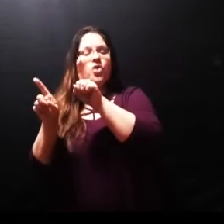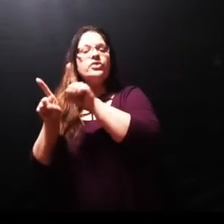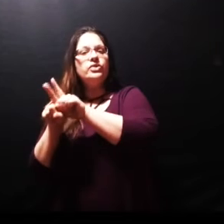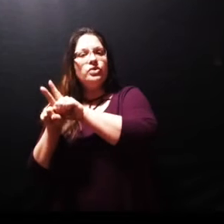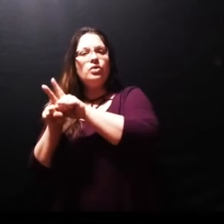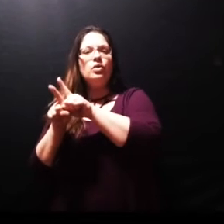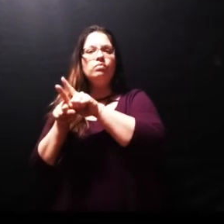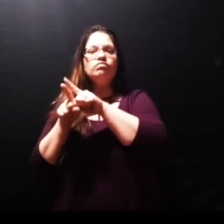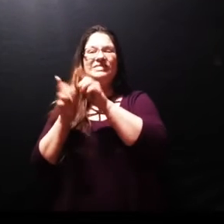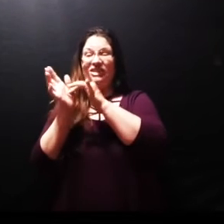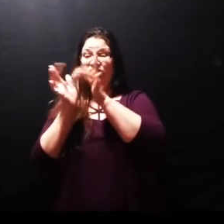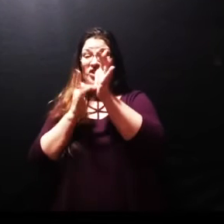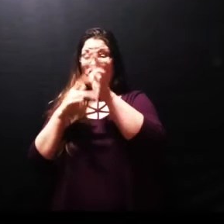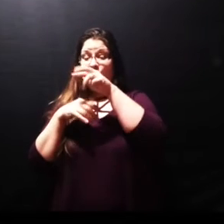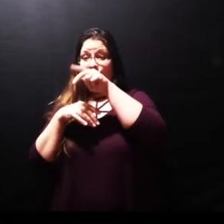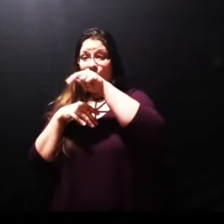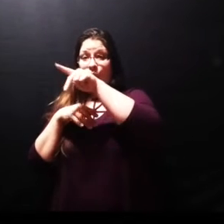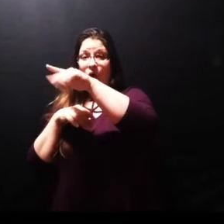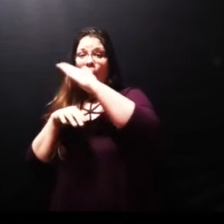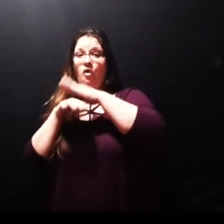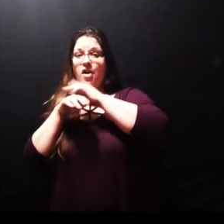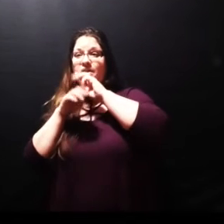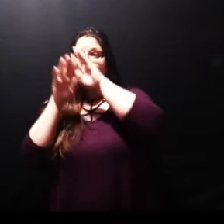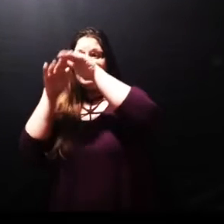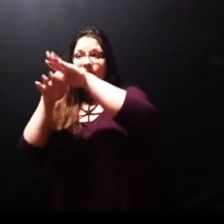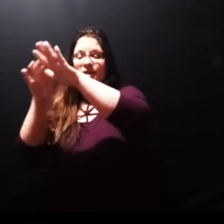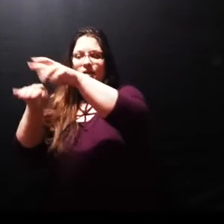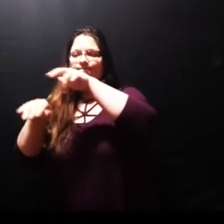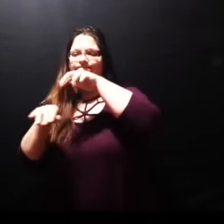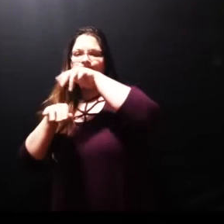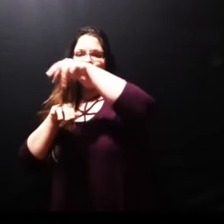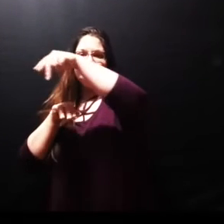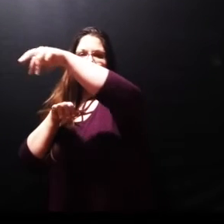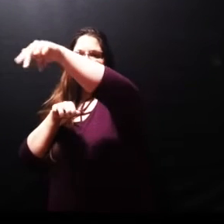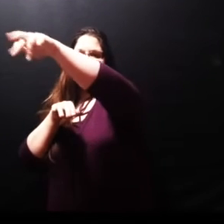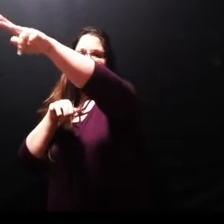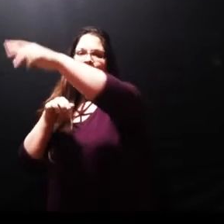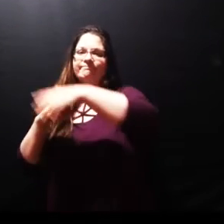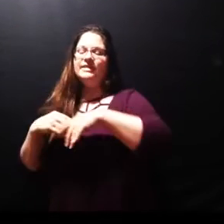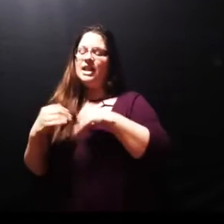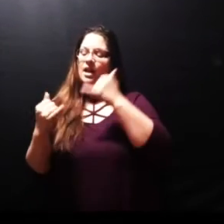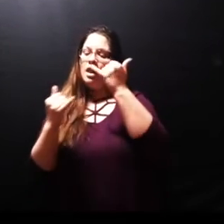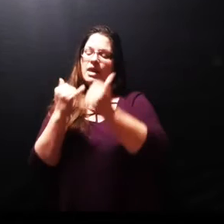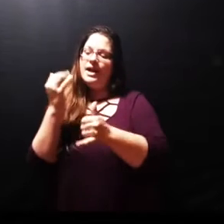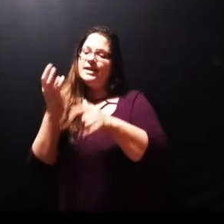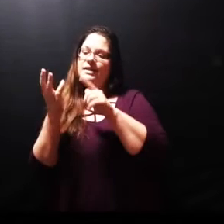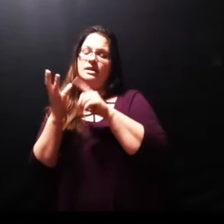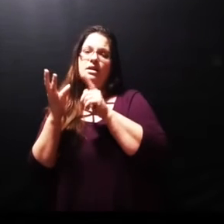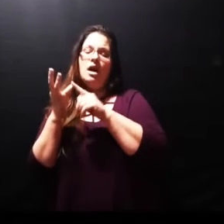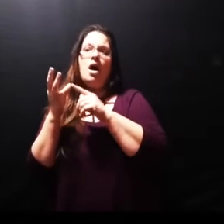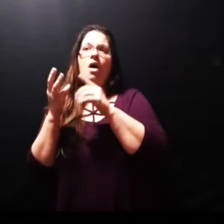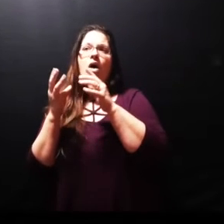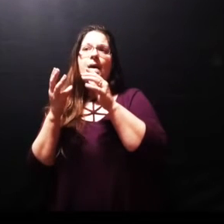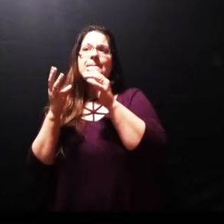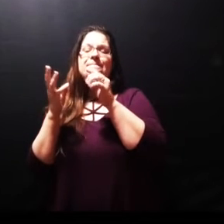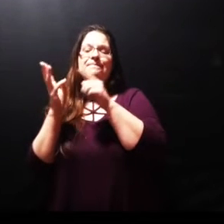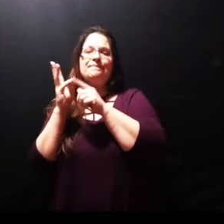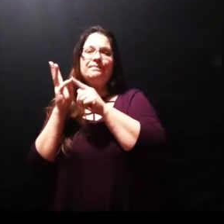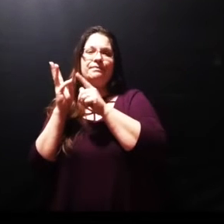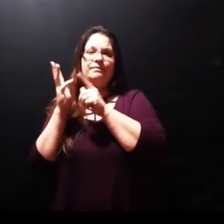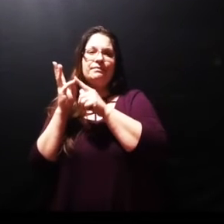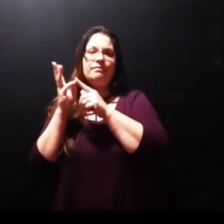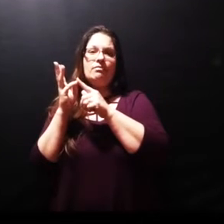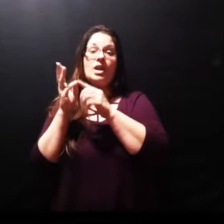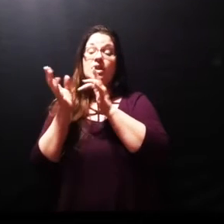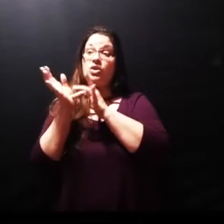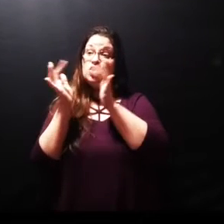healing a man born blind. Now also in the Bible today as we study we're going to study the resurrection from the dead